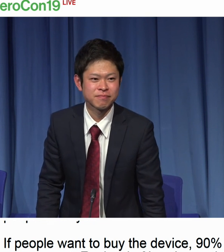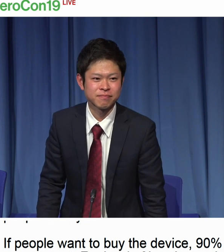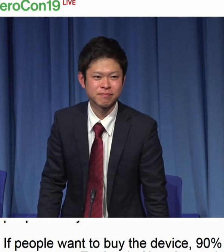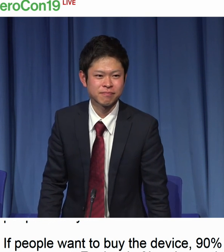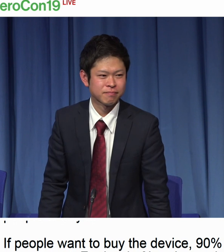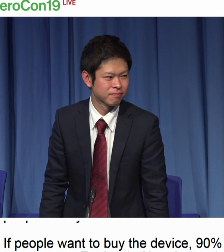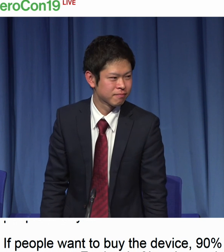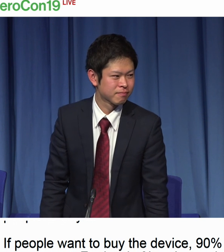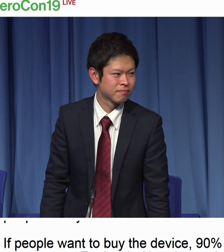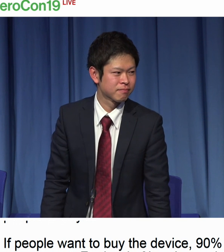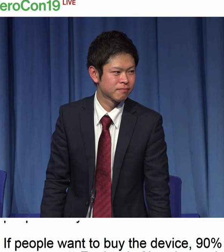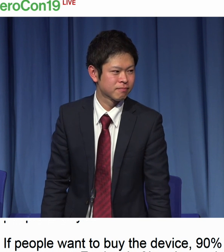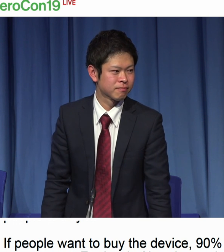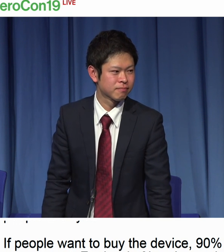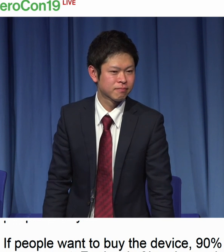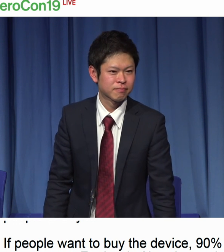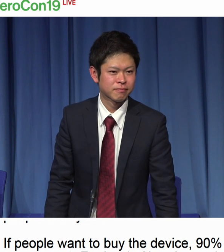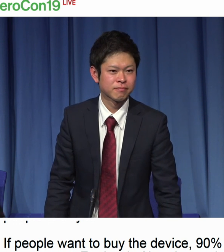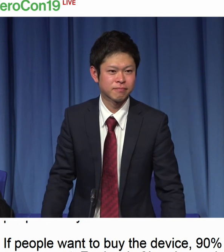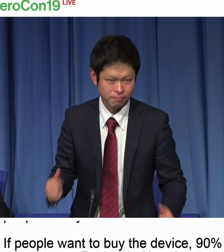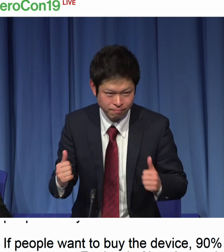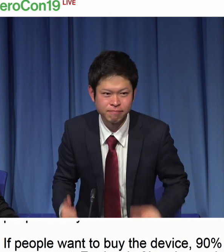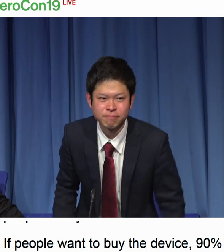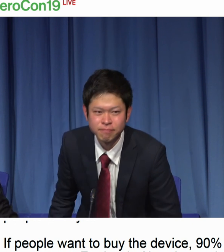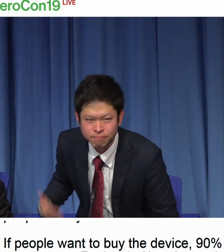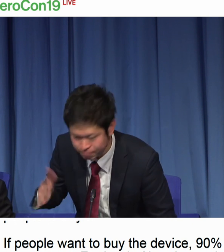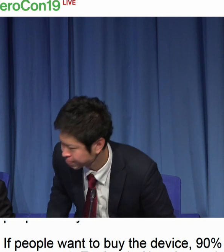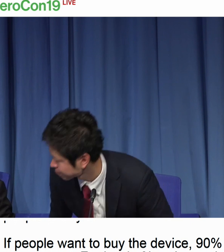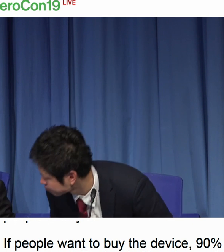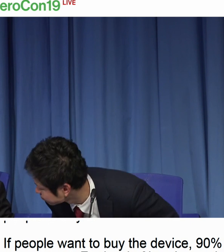But there are a lot of challenges for them.